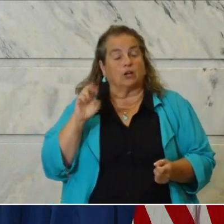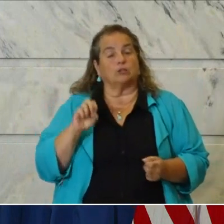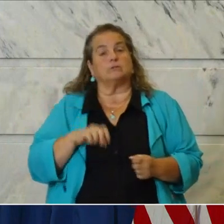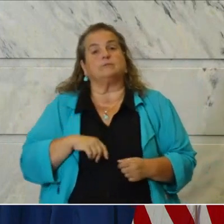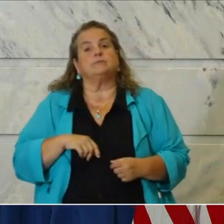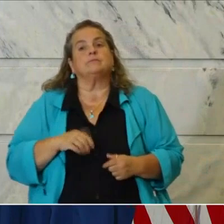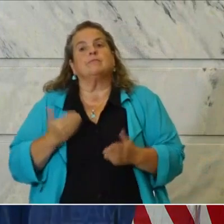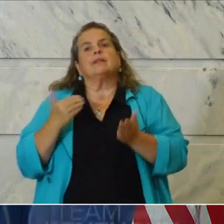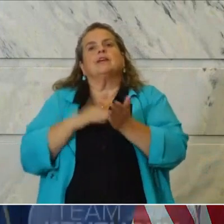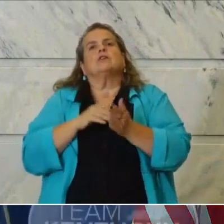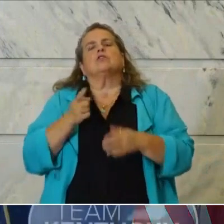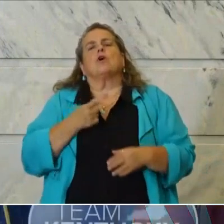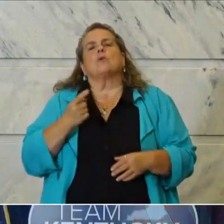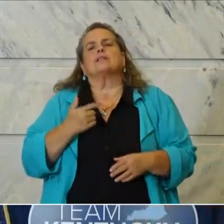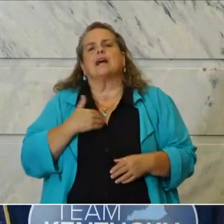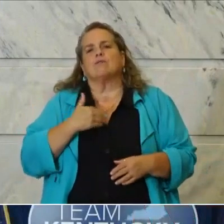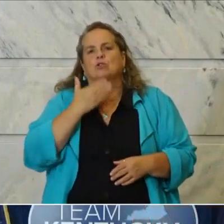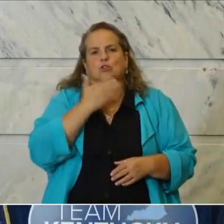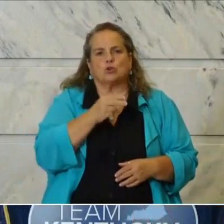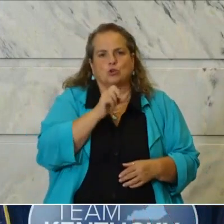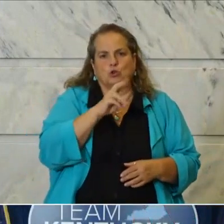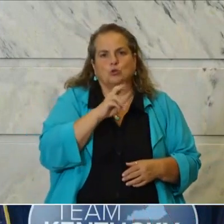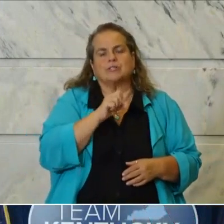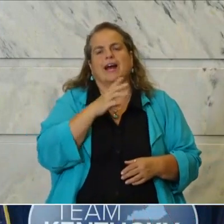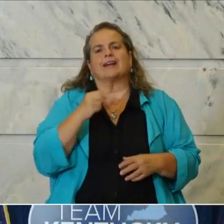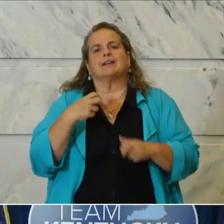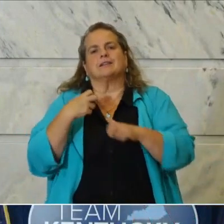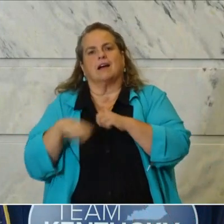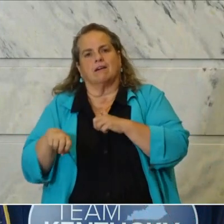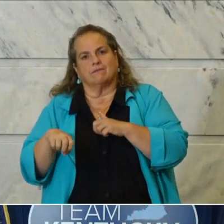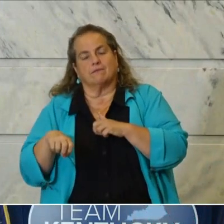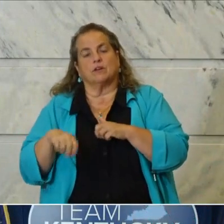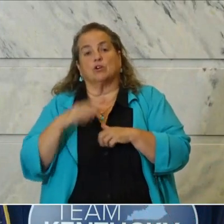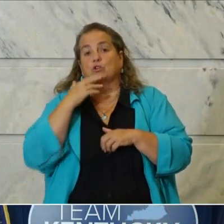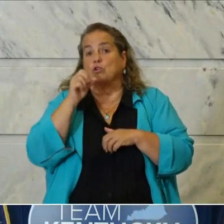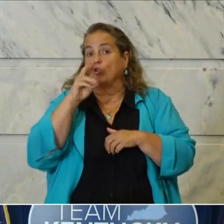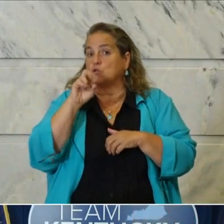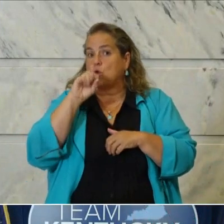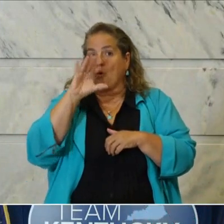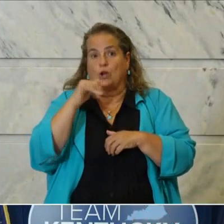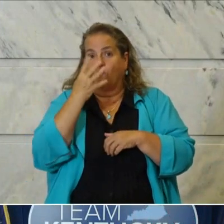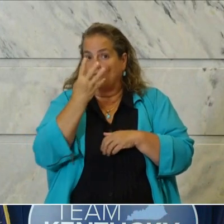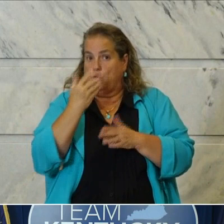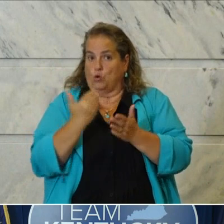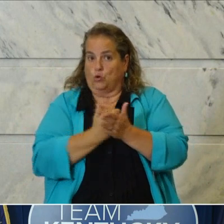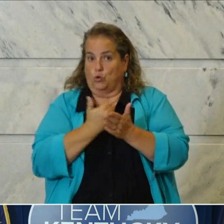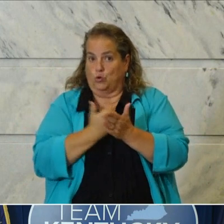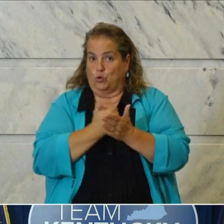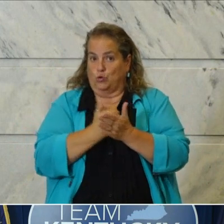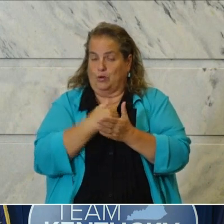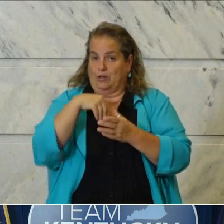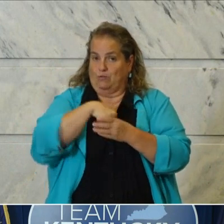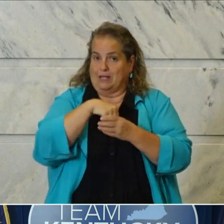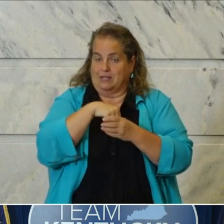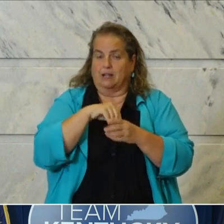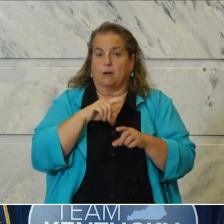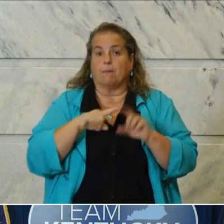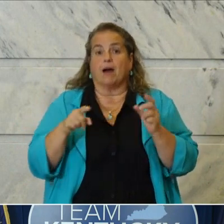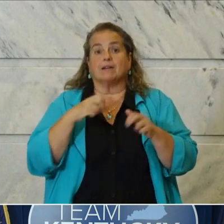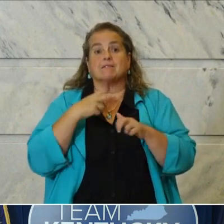Again, you always have good news and tough news. The good news is only four new residents. The tough news is 20